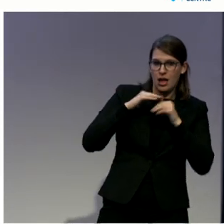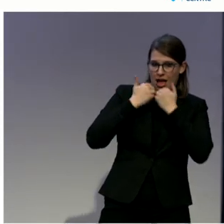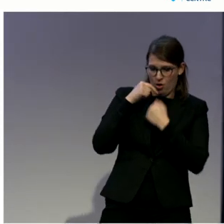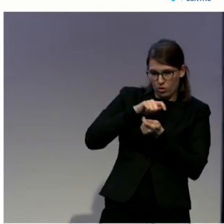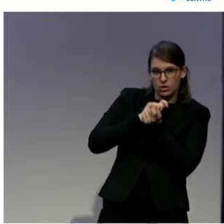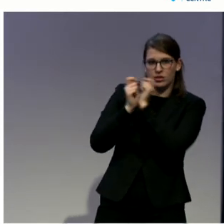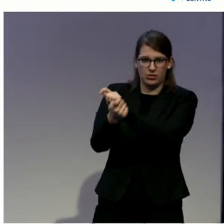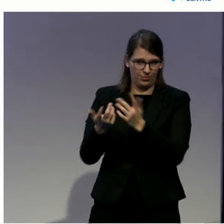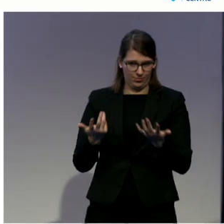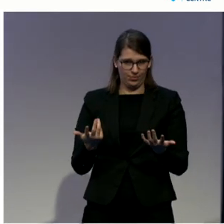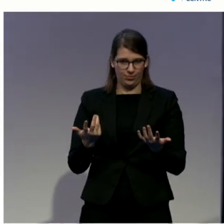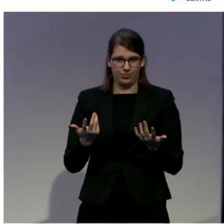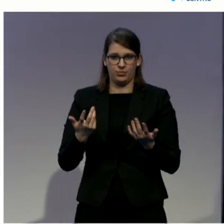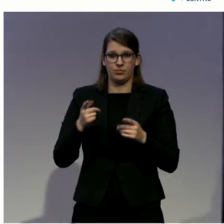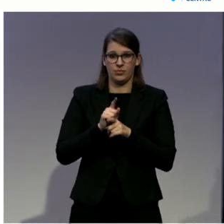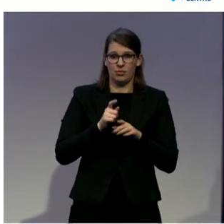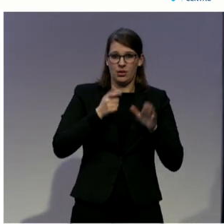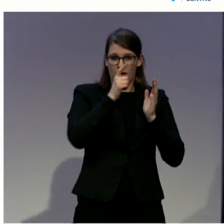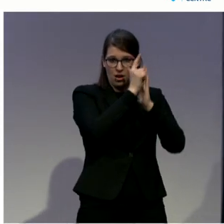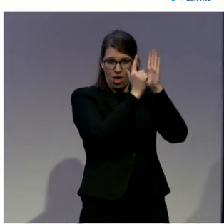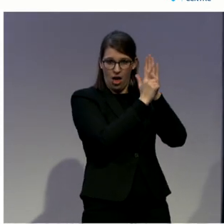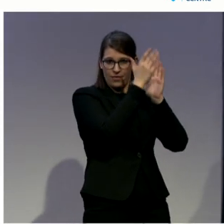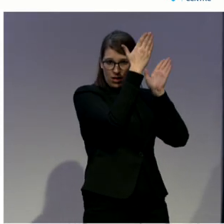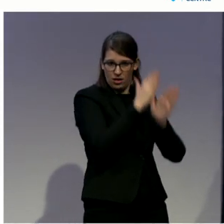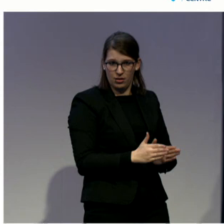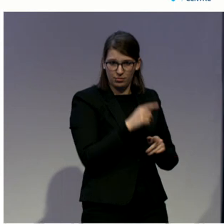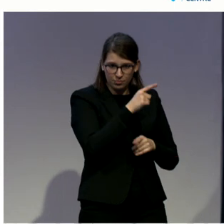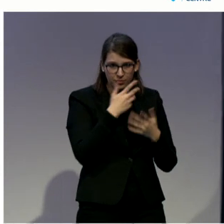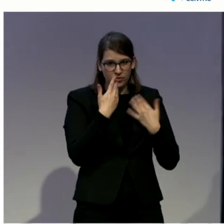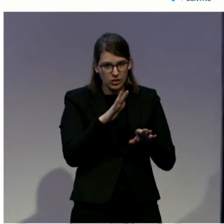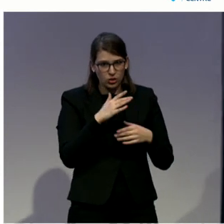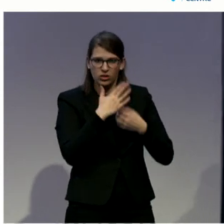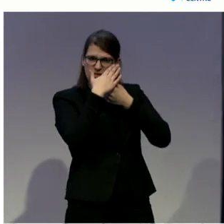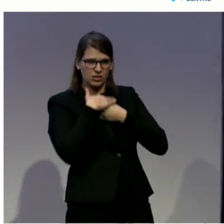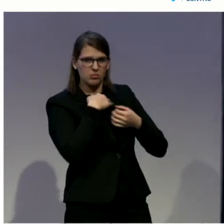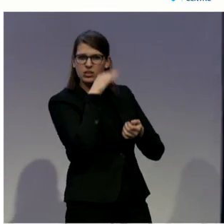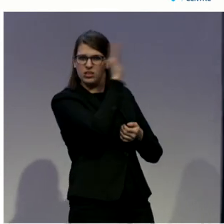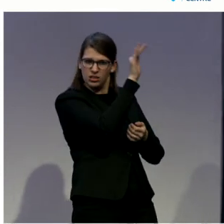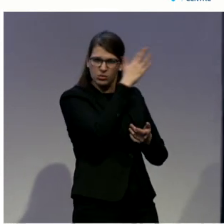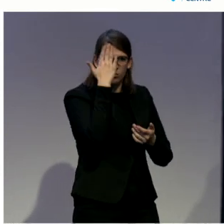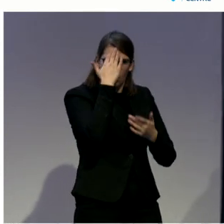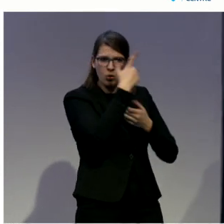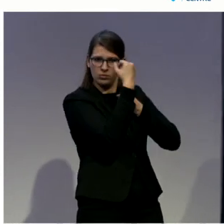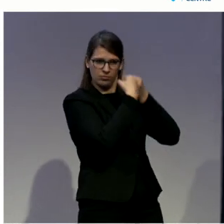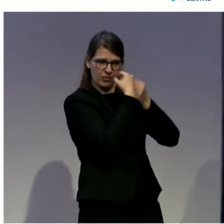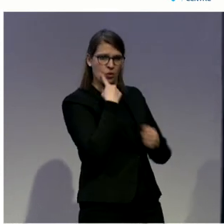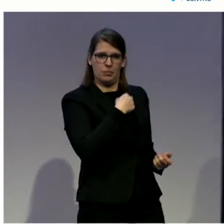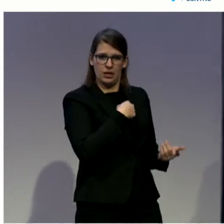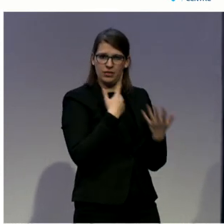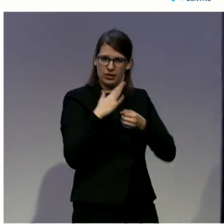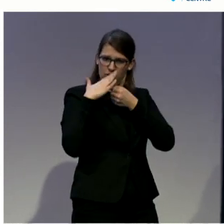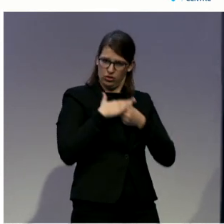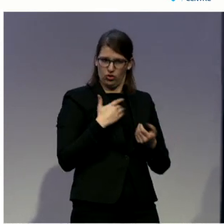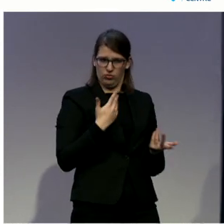challenge such laws. Further research and investigation is needed in order to resolve the conflicts between denial or